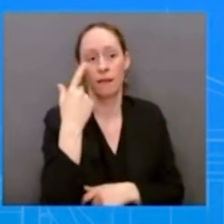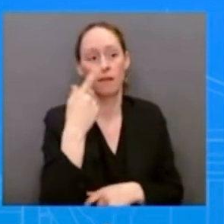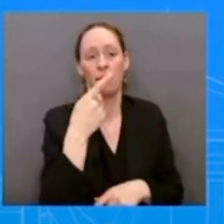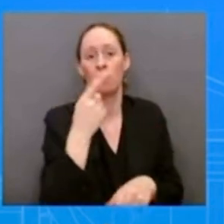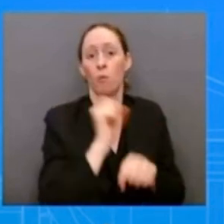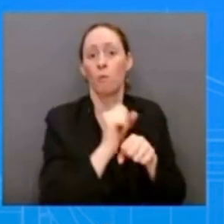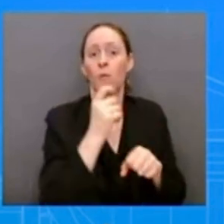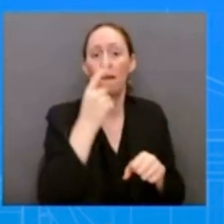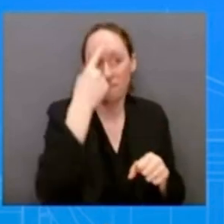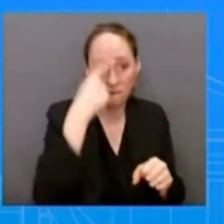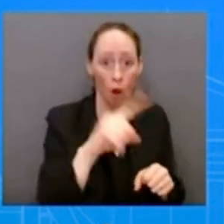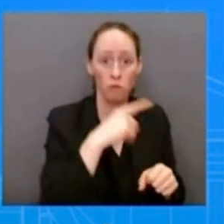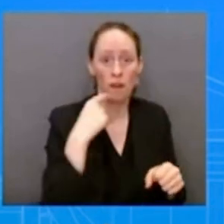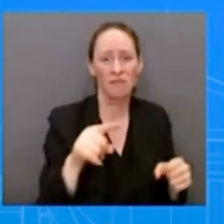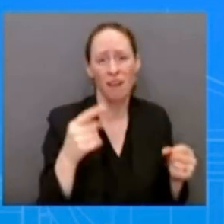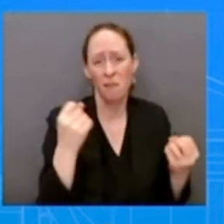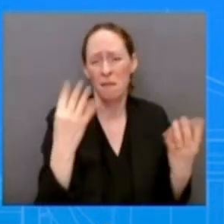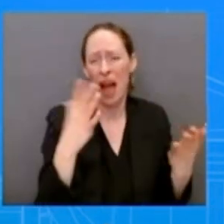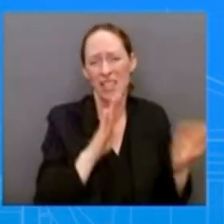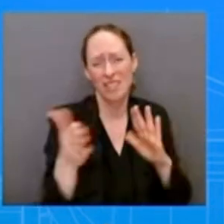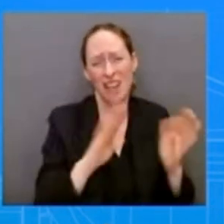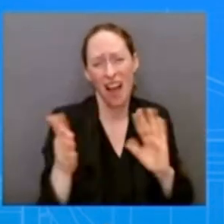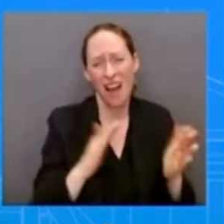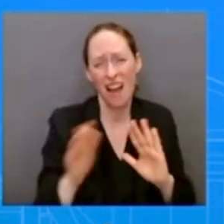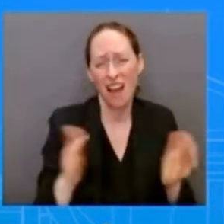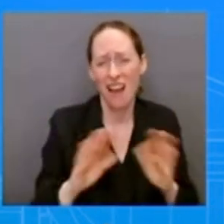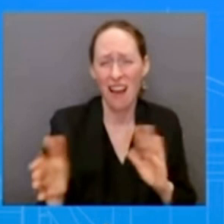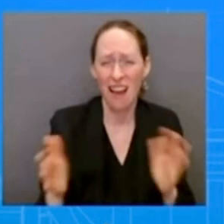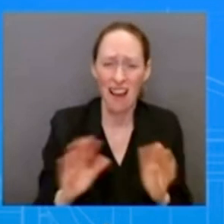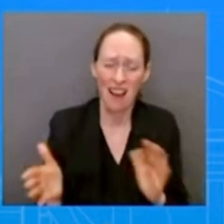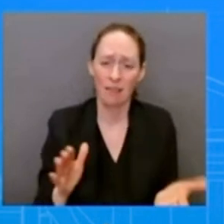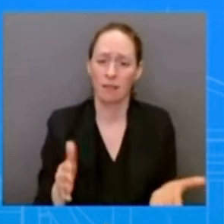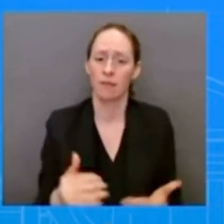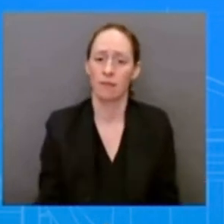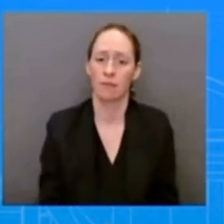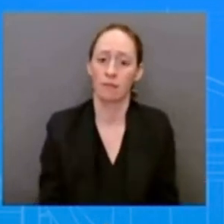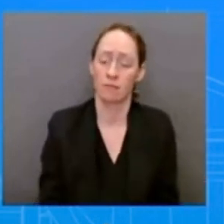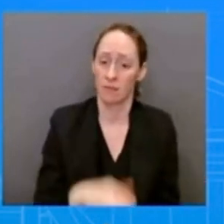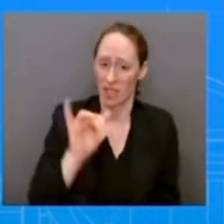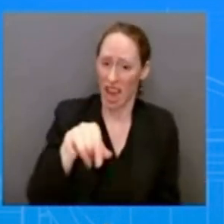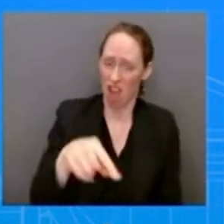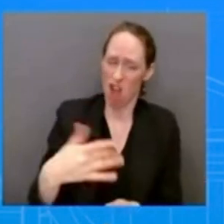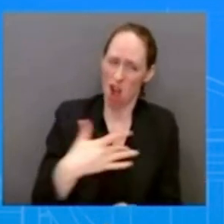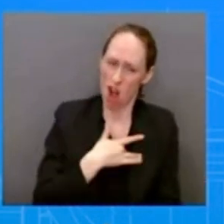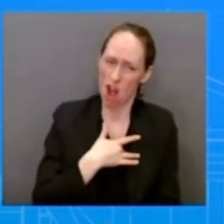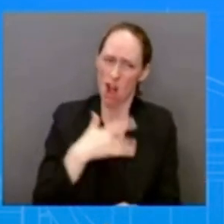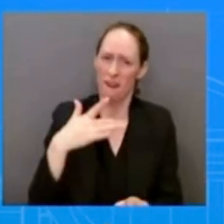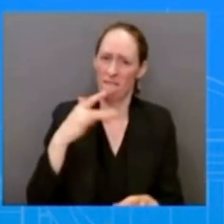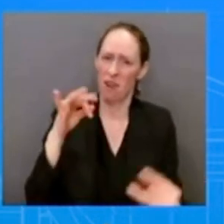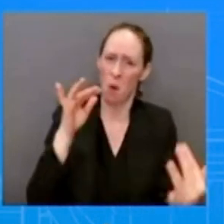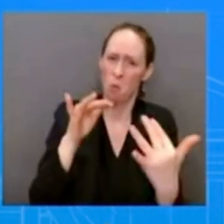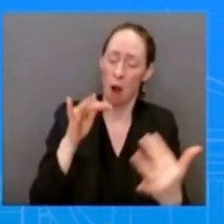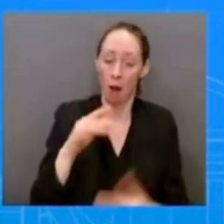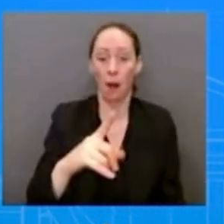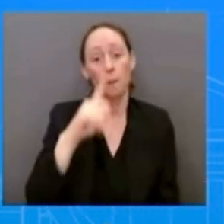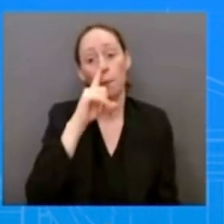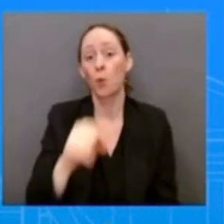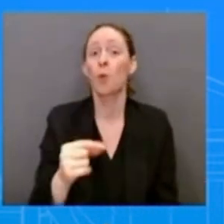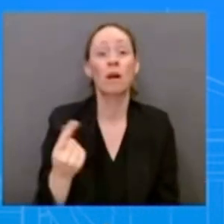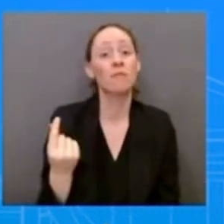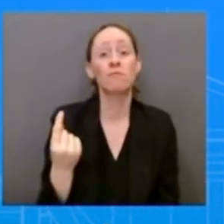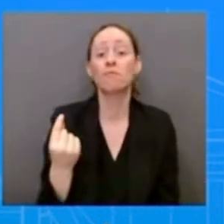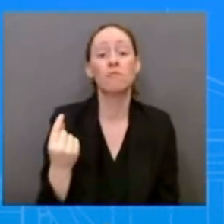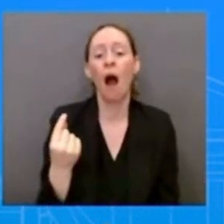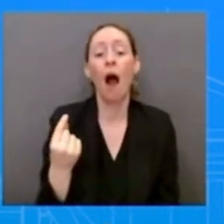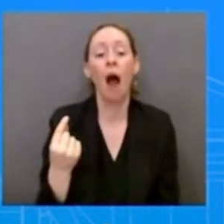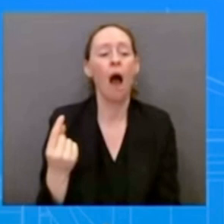far away inside Ukraine from any fighting as you can get to inspect the reconstruction after